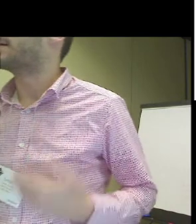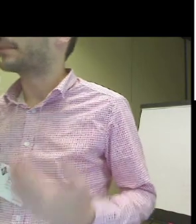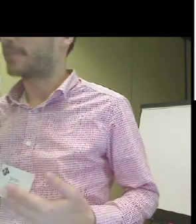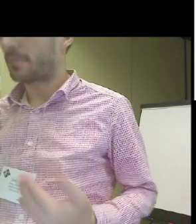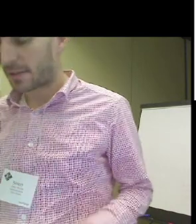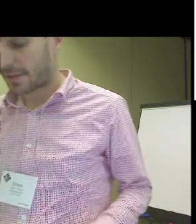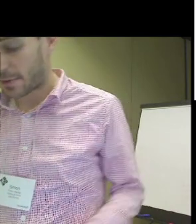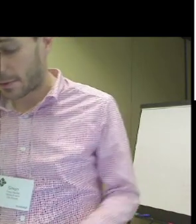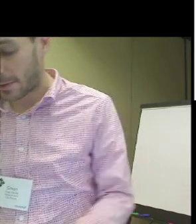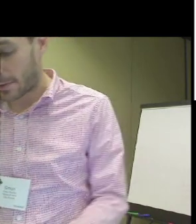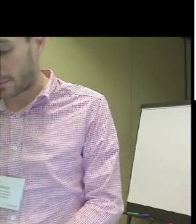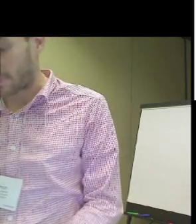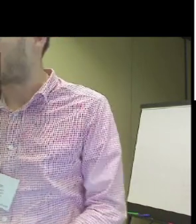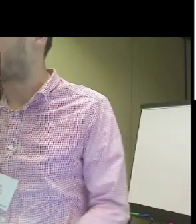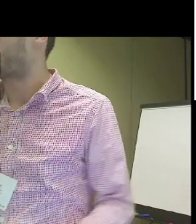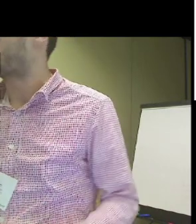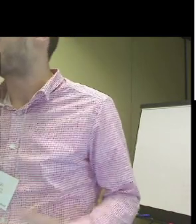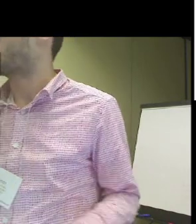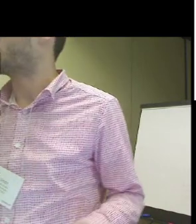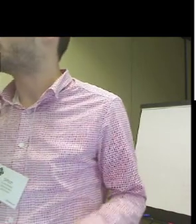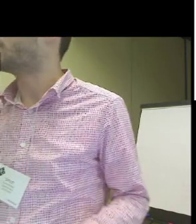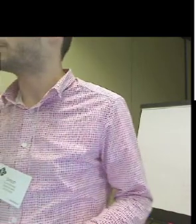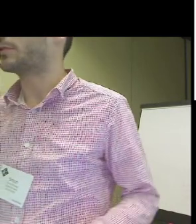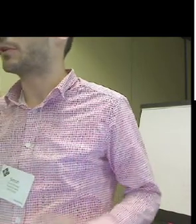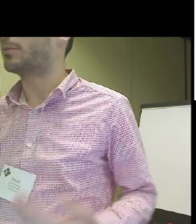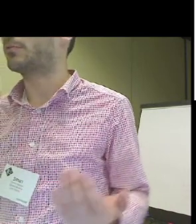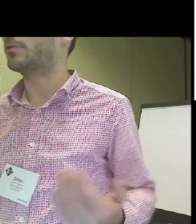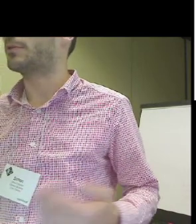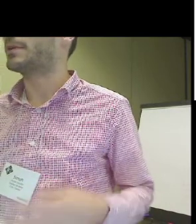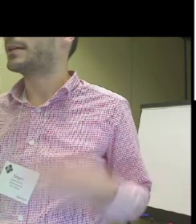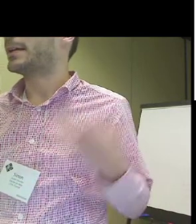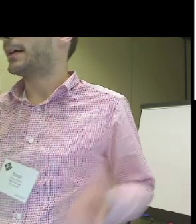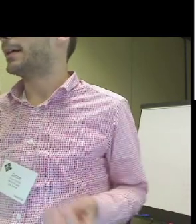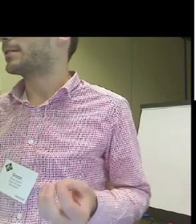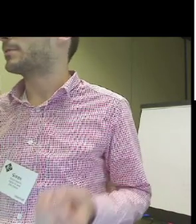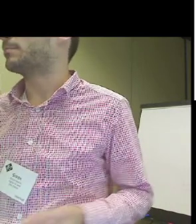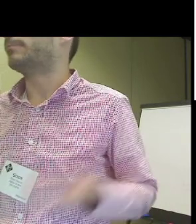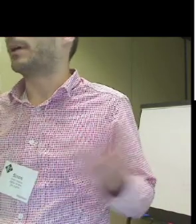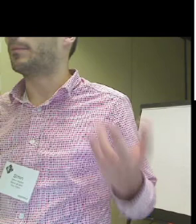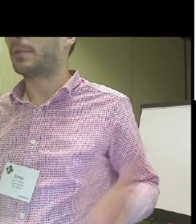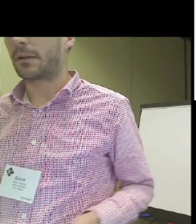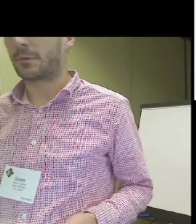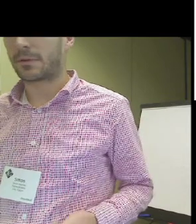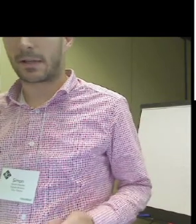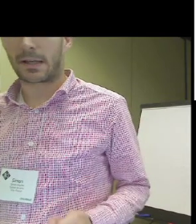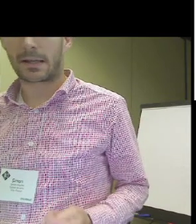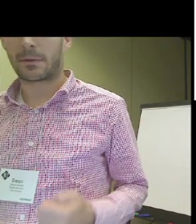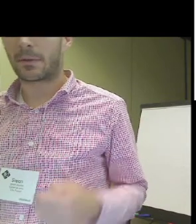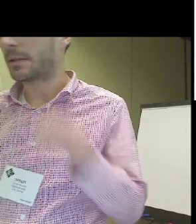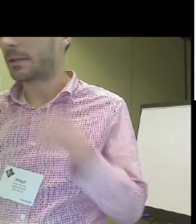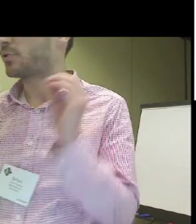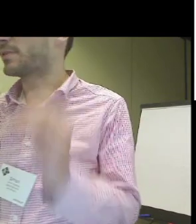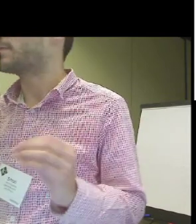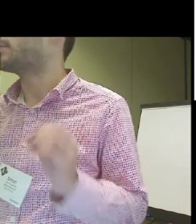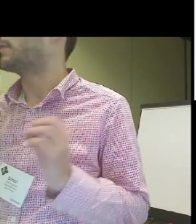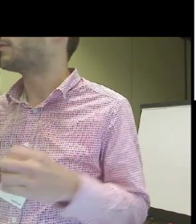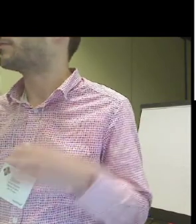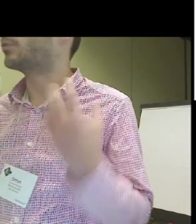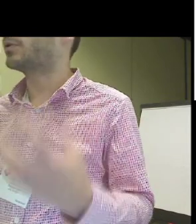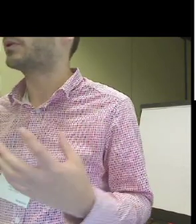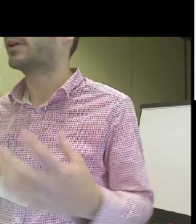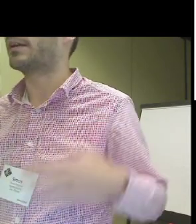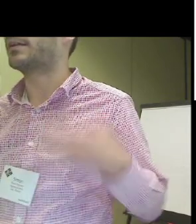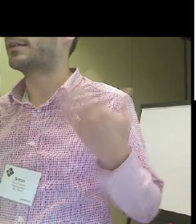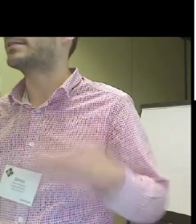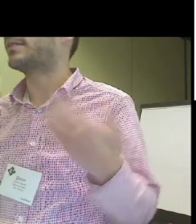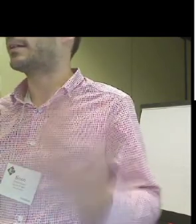it step by step. So I will try to explain you this kind of movement coming from, I mean, I would say like a really precise field